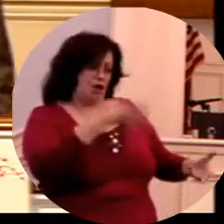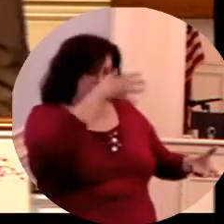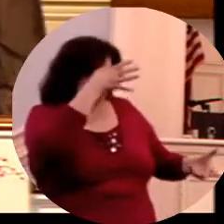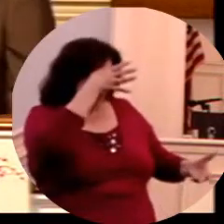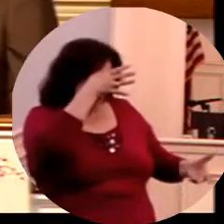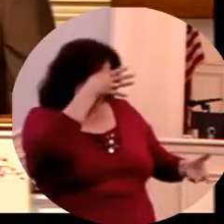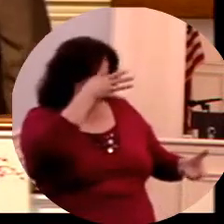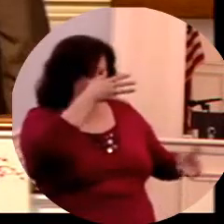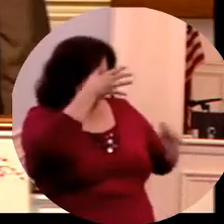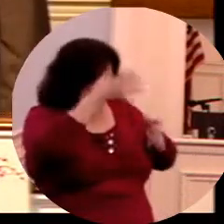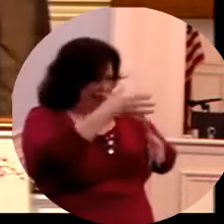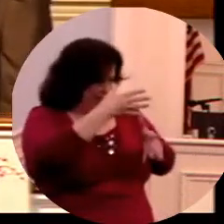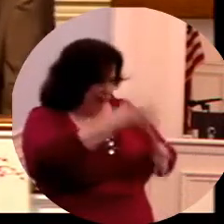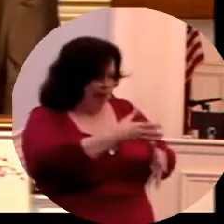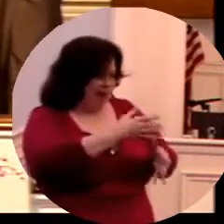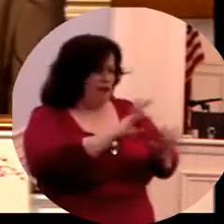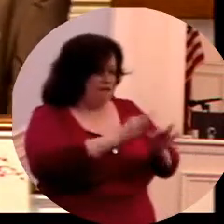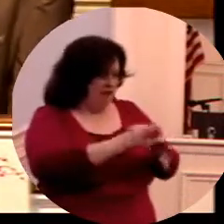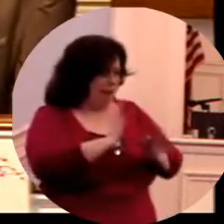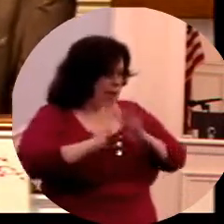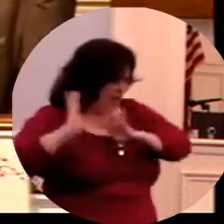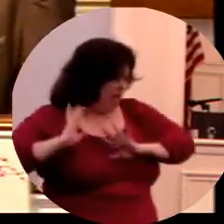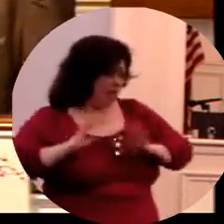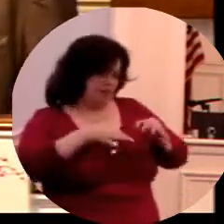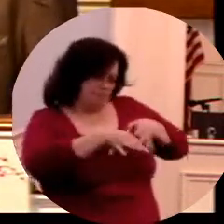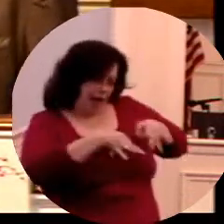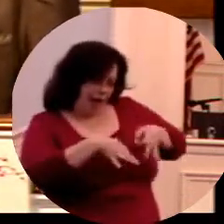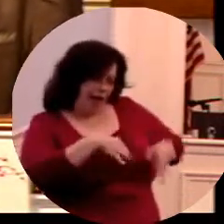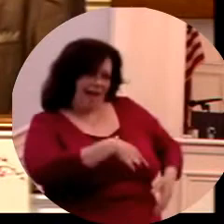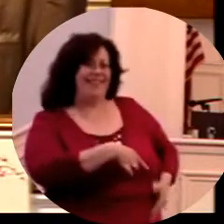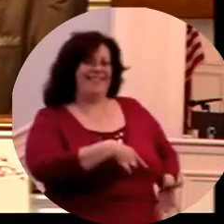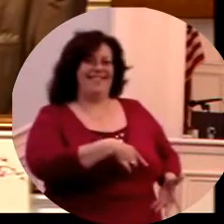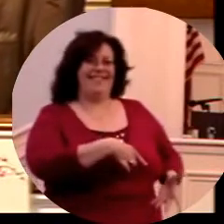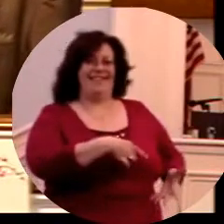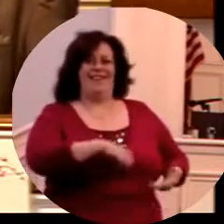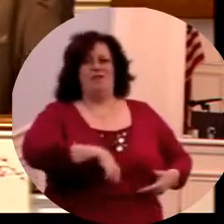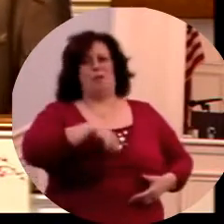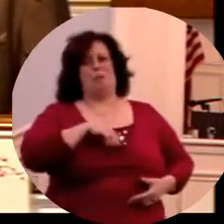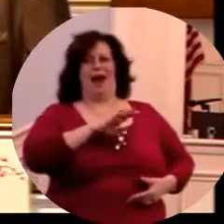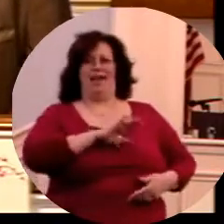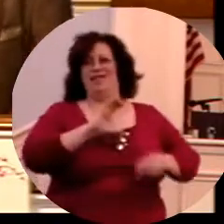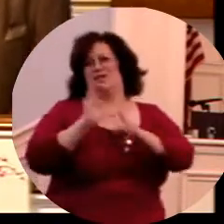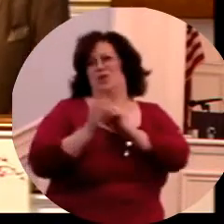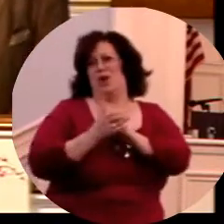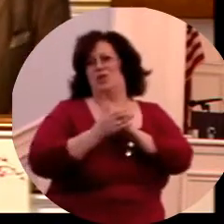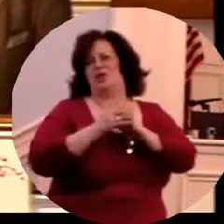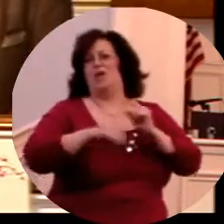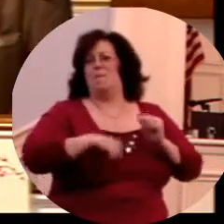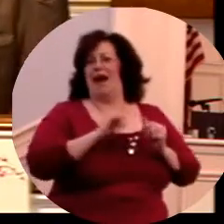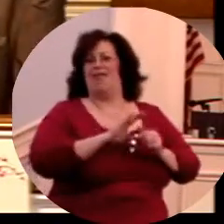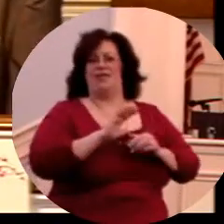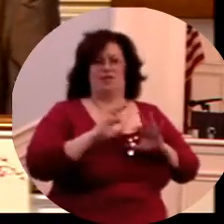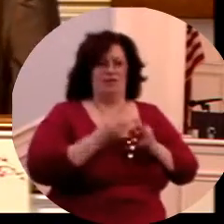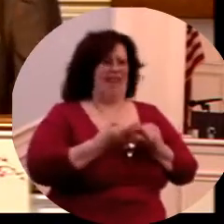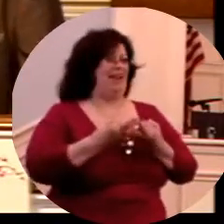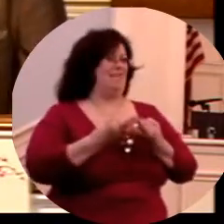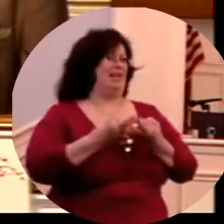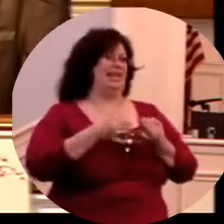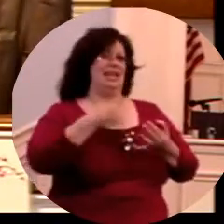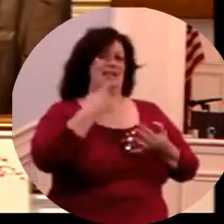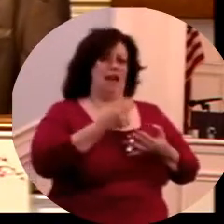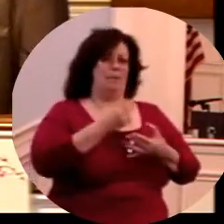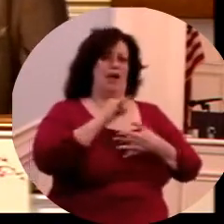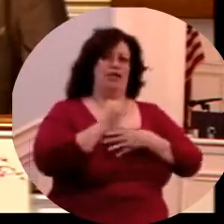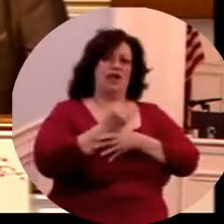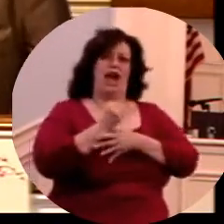tell you about your dad and your granddaddy. Let me tell you about your forefathers, about Levi and about Jacob